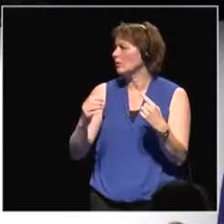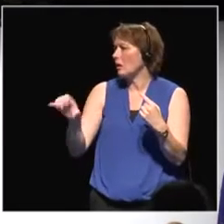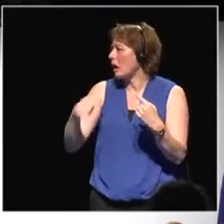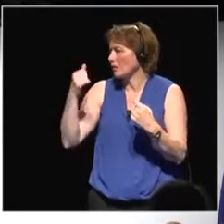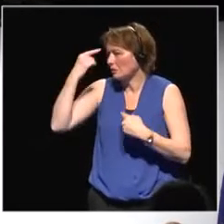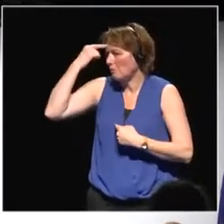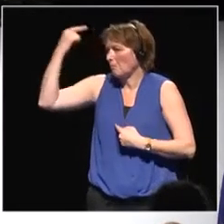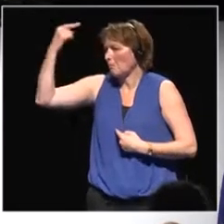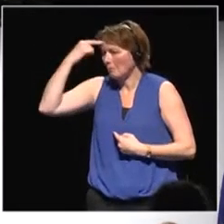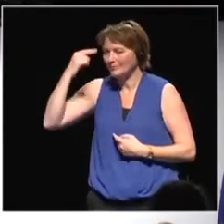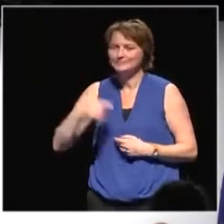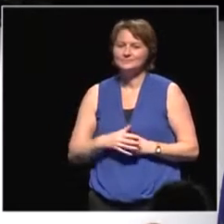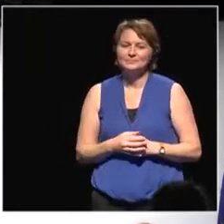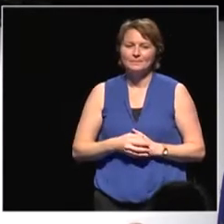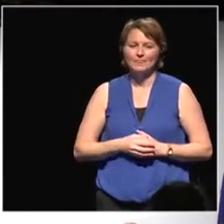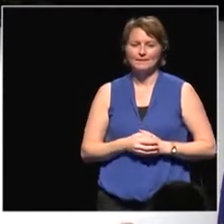come up with.